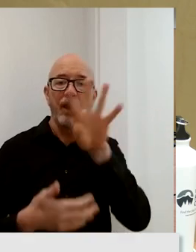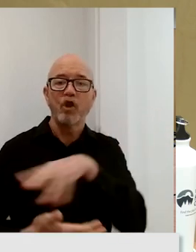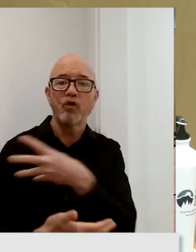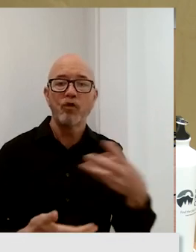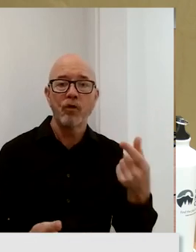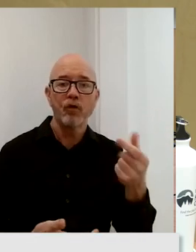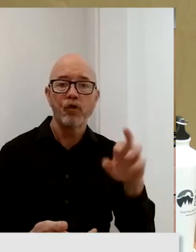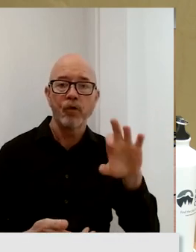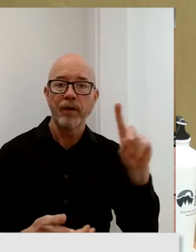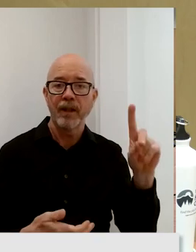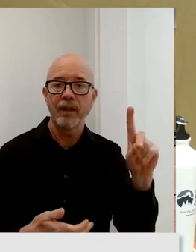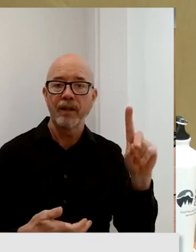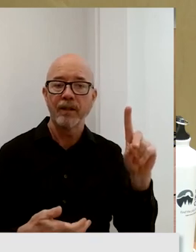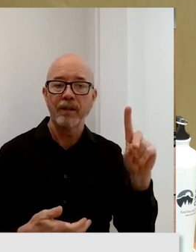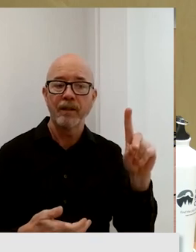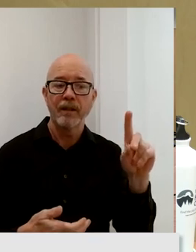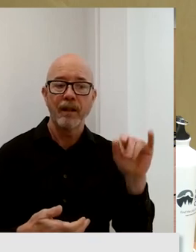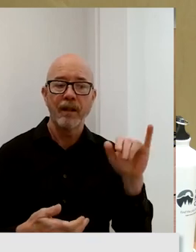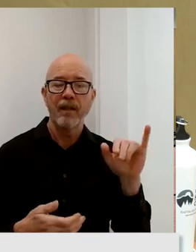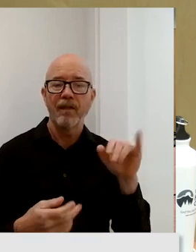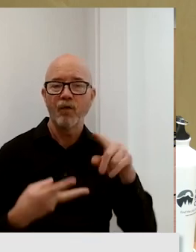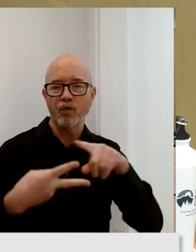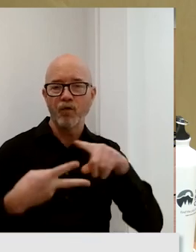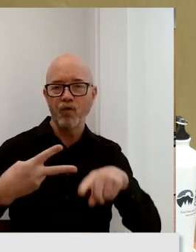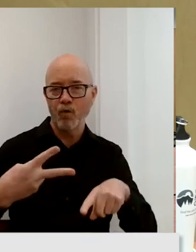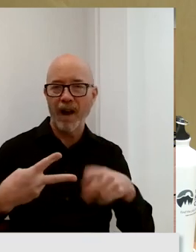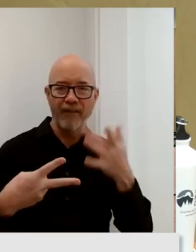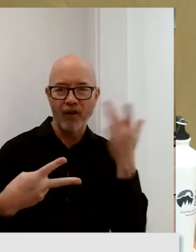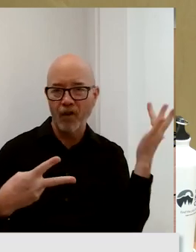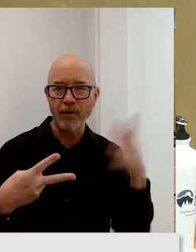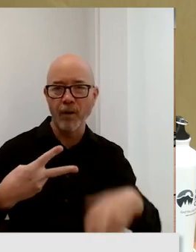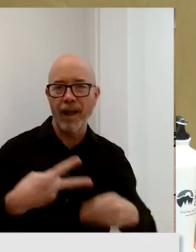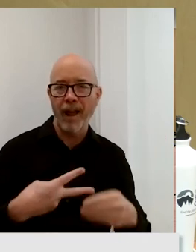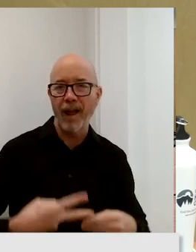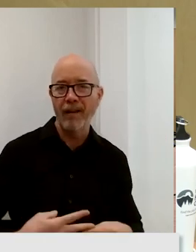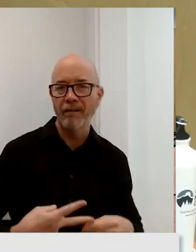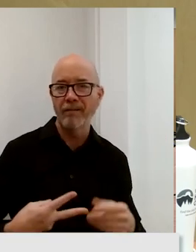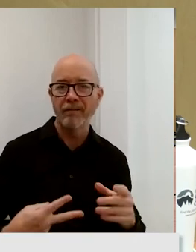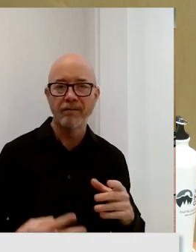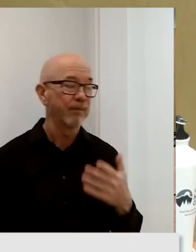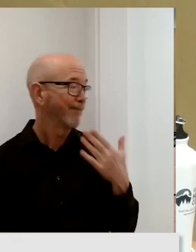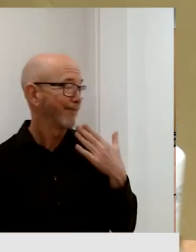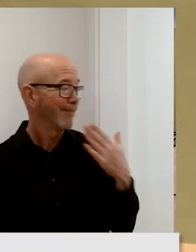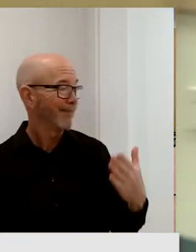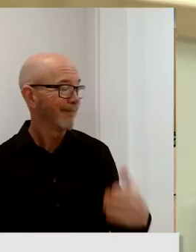I think those were the couple of points I had forgotten. Thank you. Thank you.